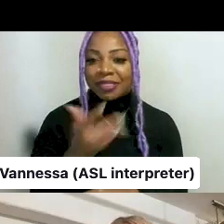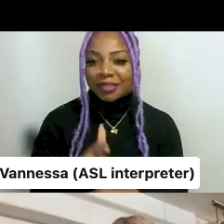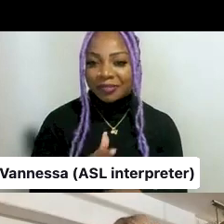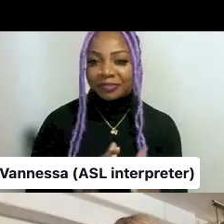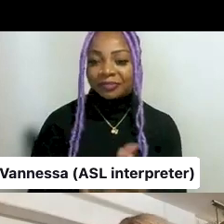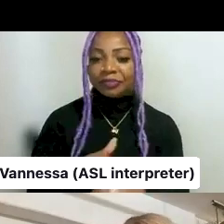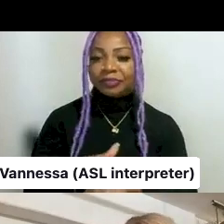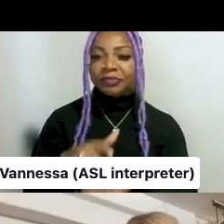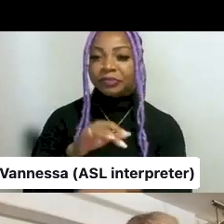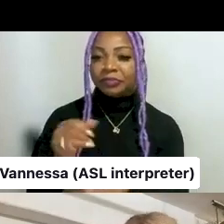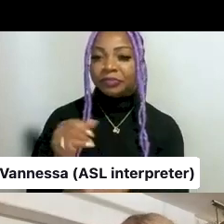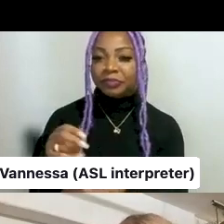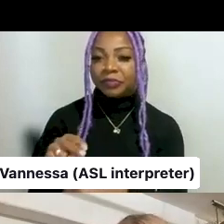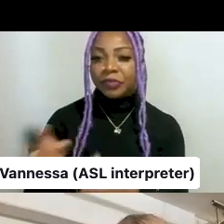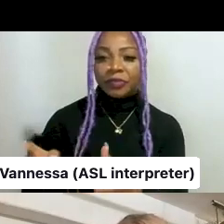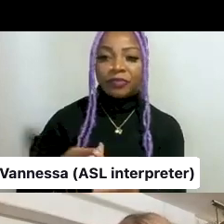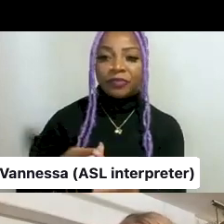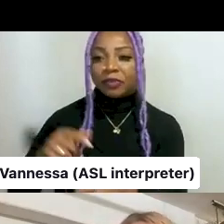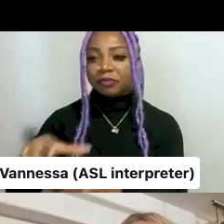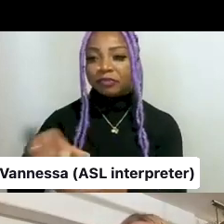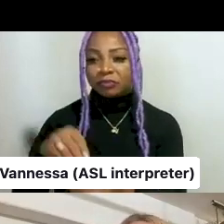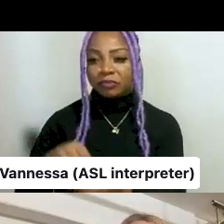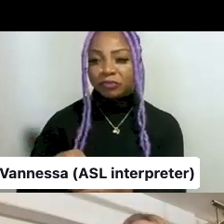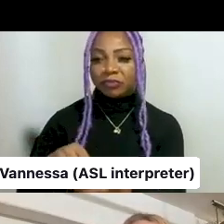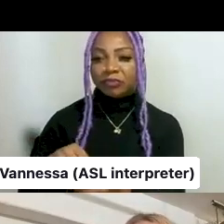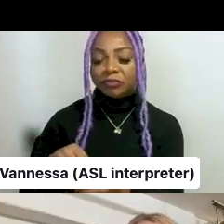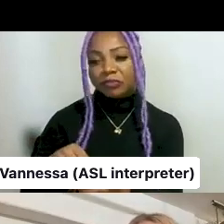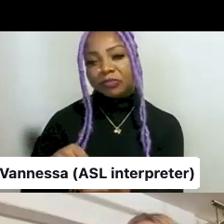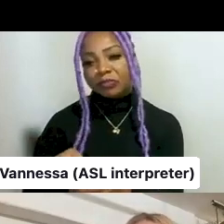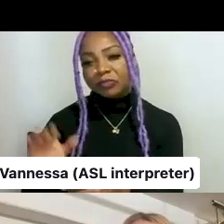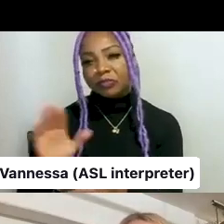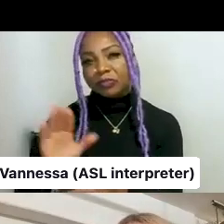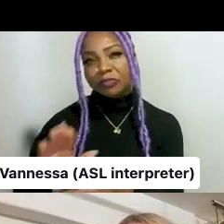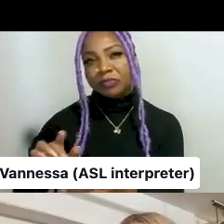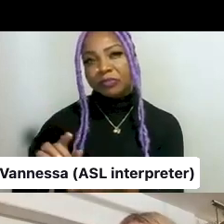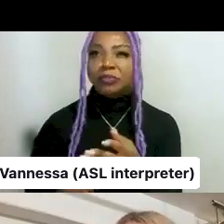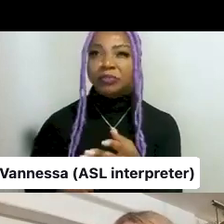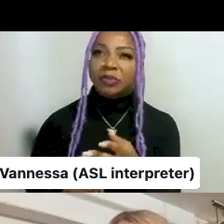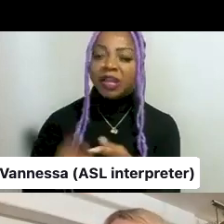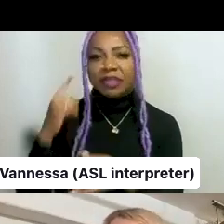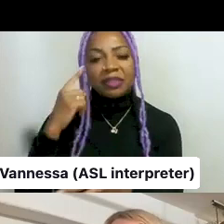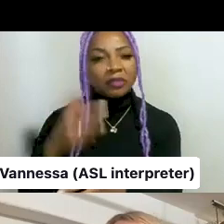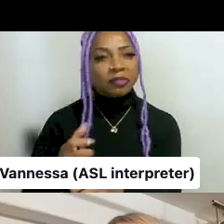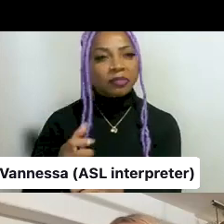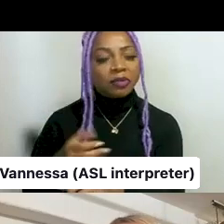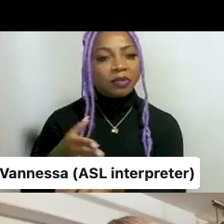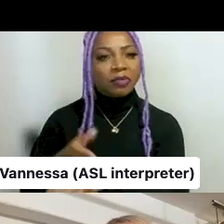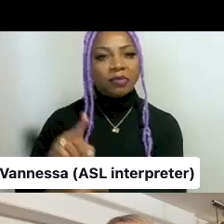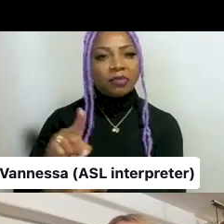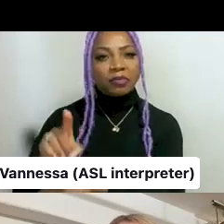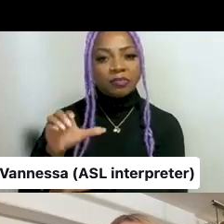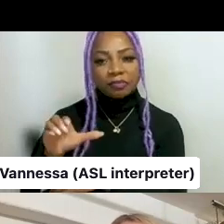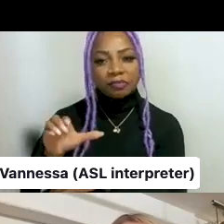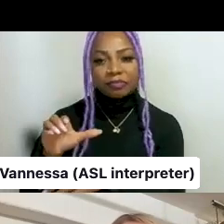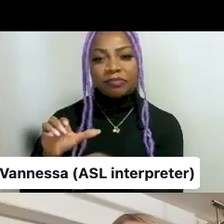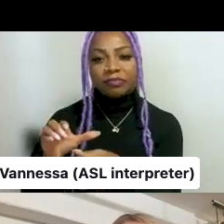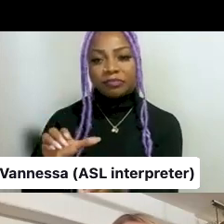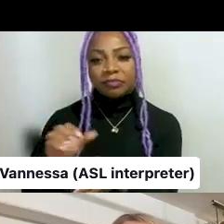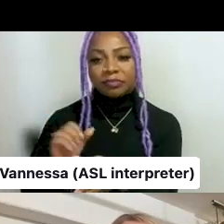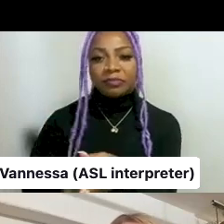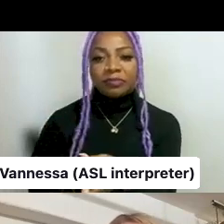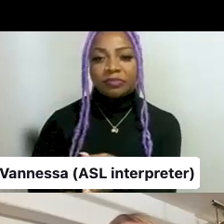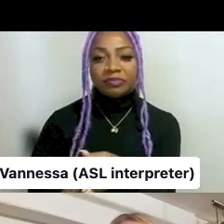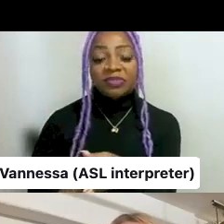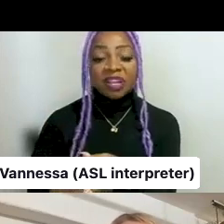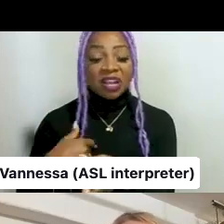the first, uh, contribution started pouring in. And, uh, in the end we received well over a hundred, which for an open call sent to 500